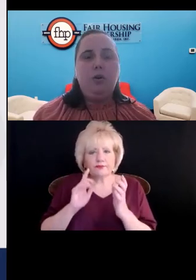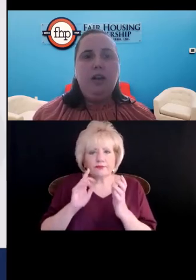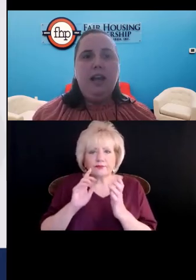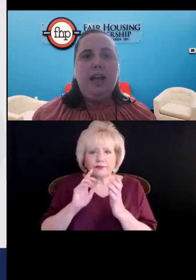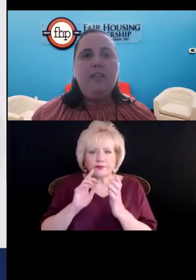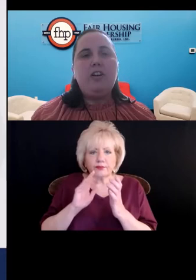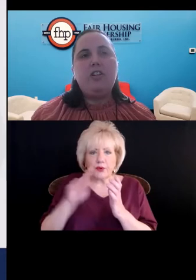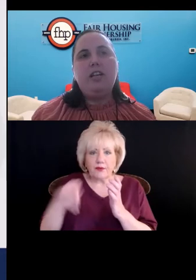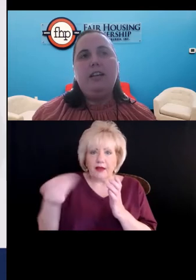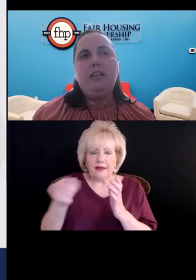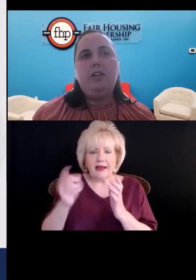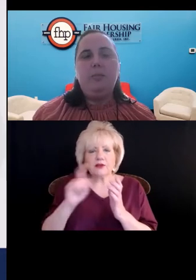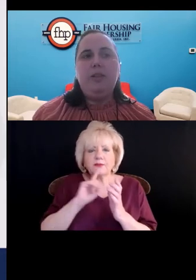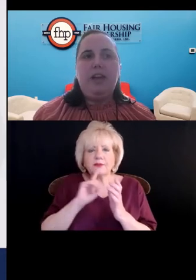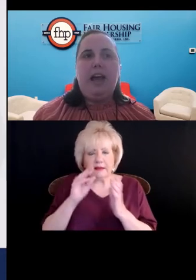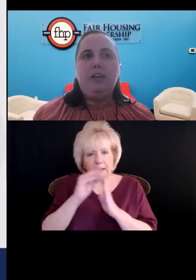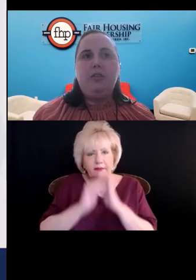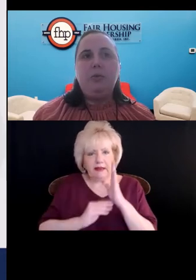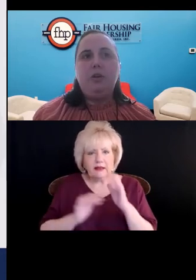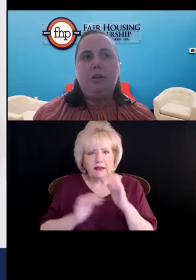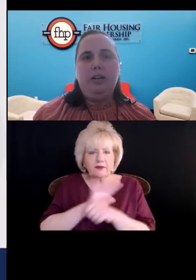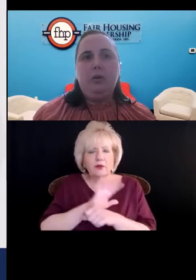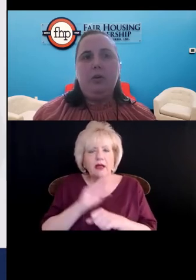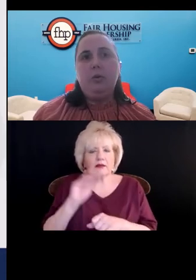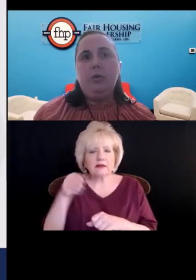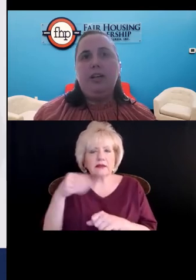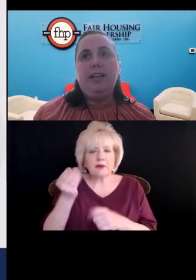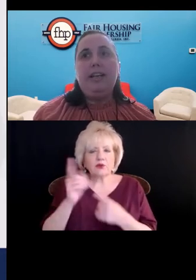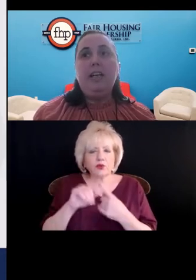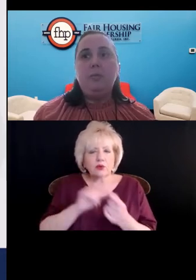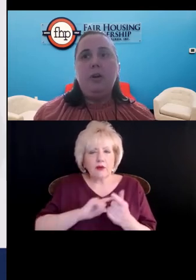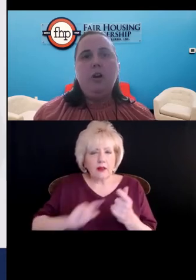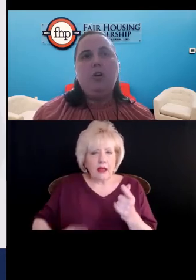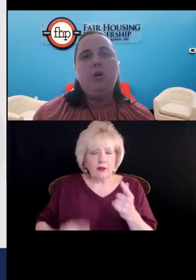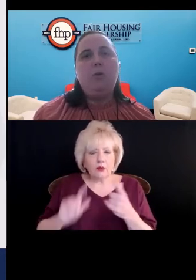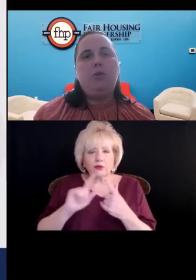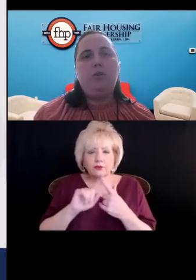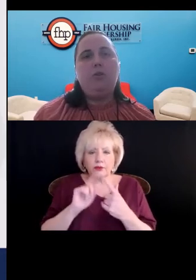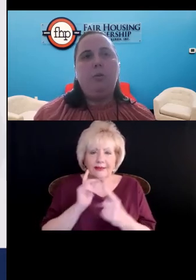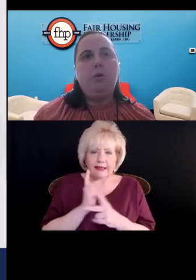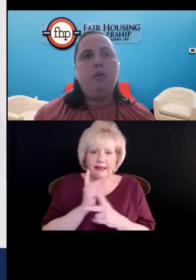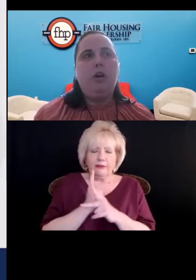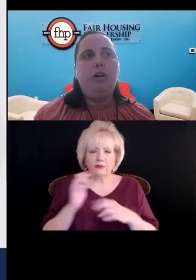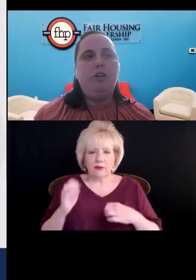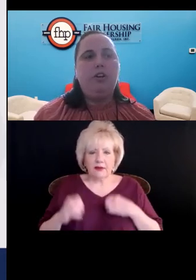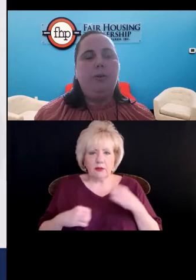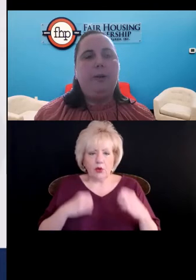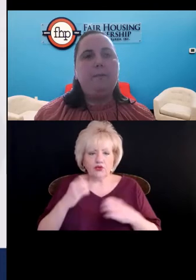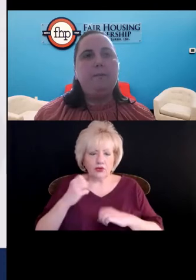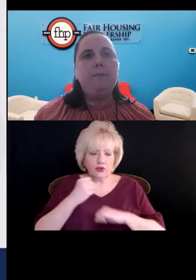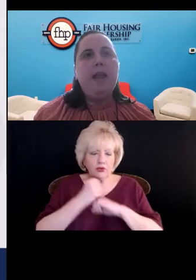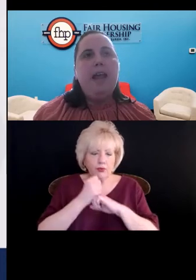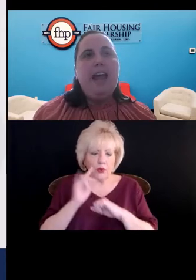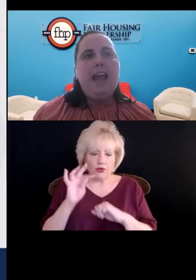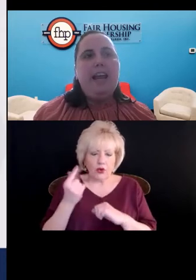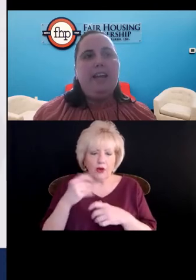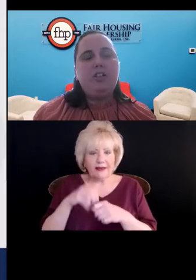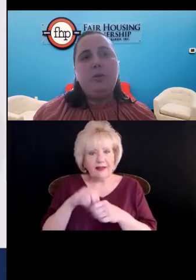full and that she had to submit that to her landlord in order to keep her emotional support dog in her unit.